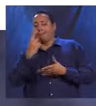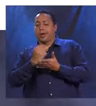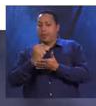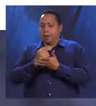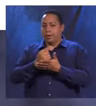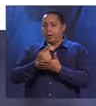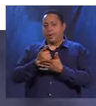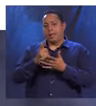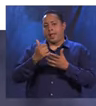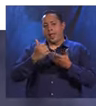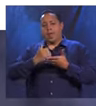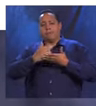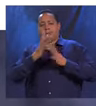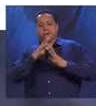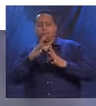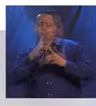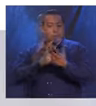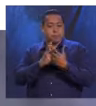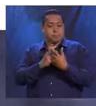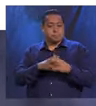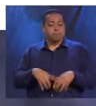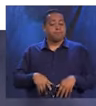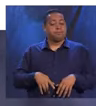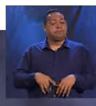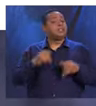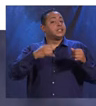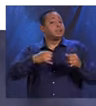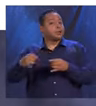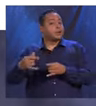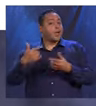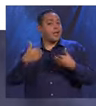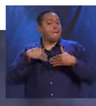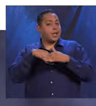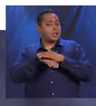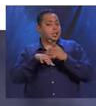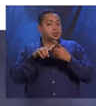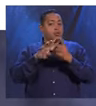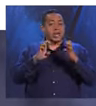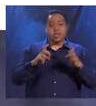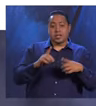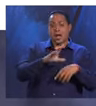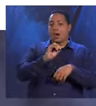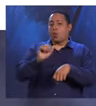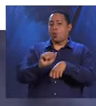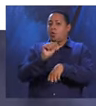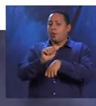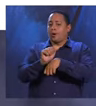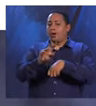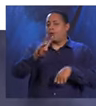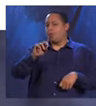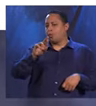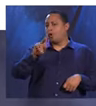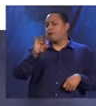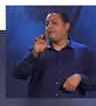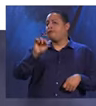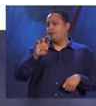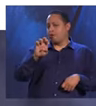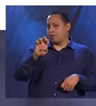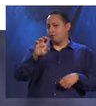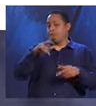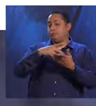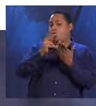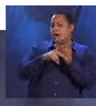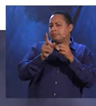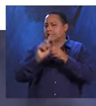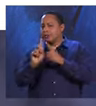really helped me learn how to say words properly. Individually, having the access to education and workforce programs that can